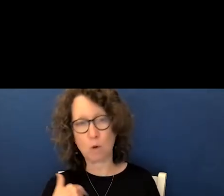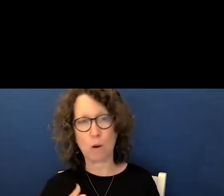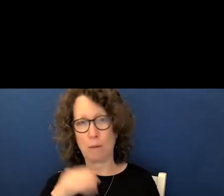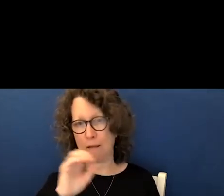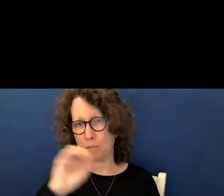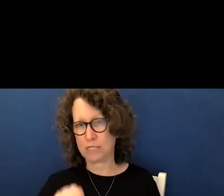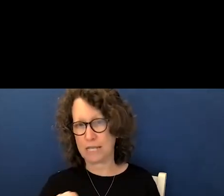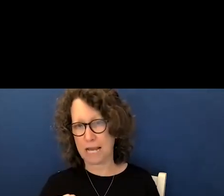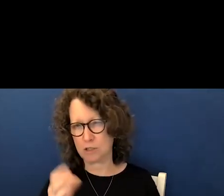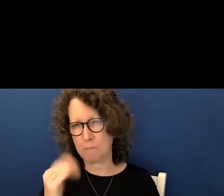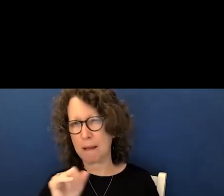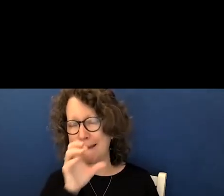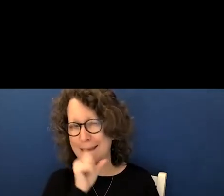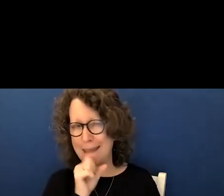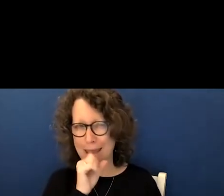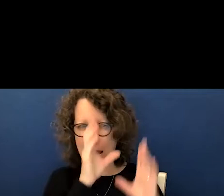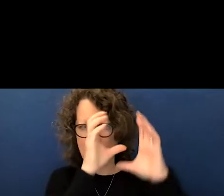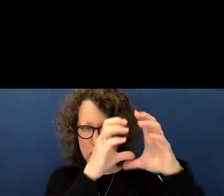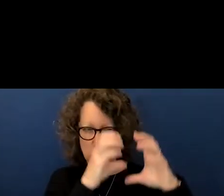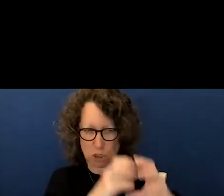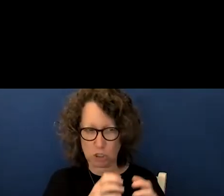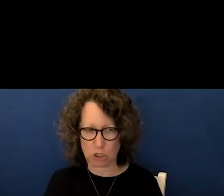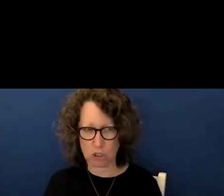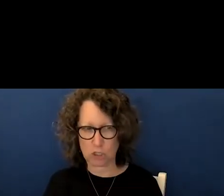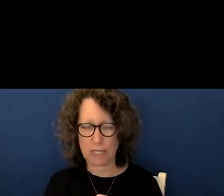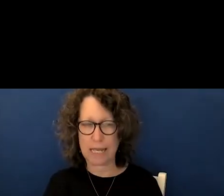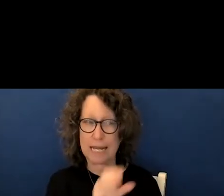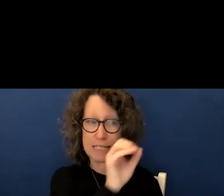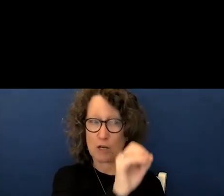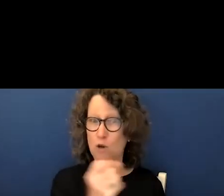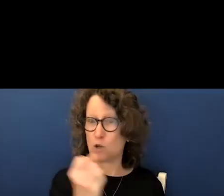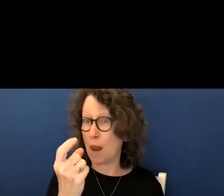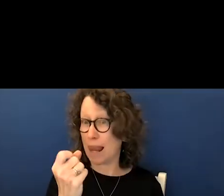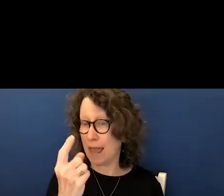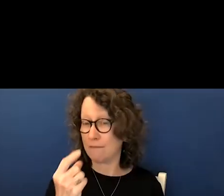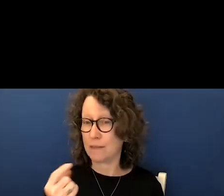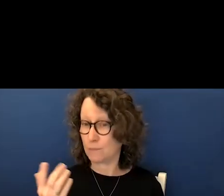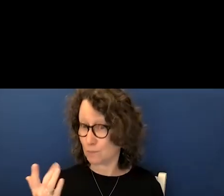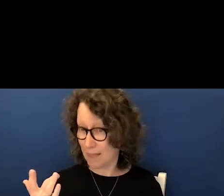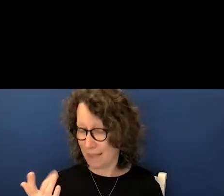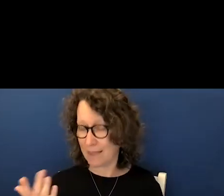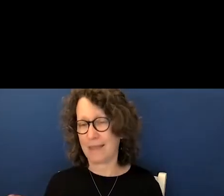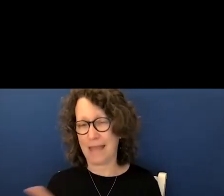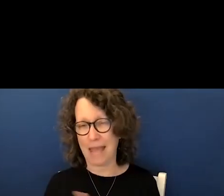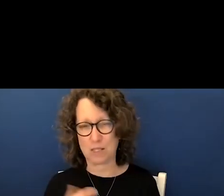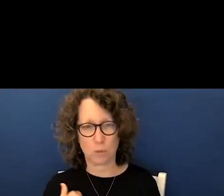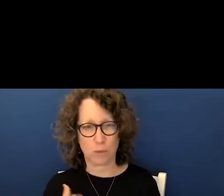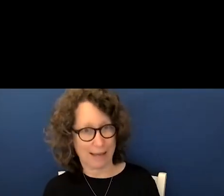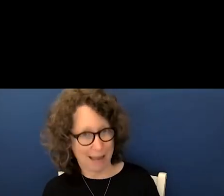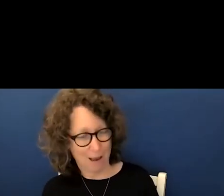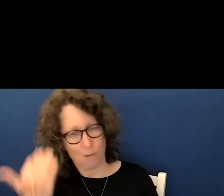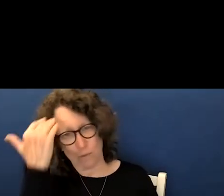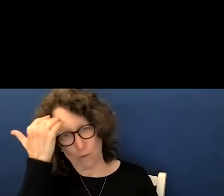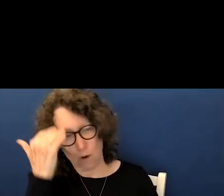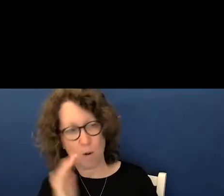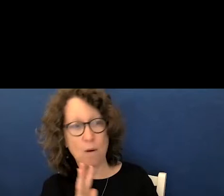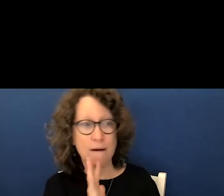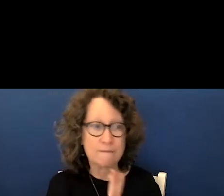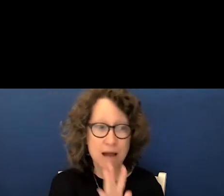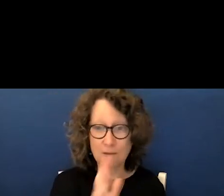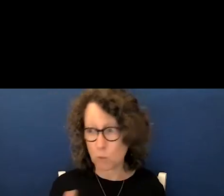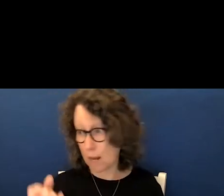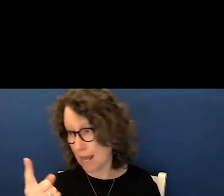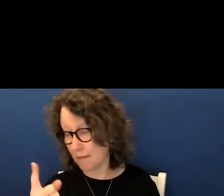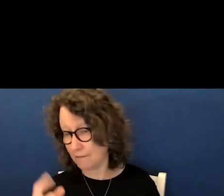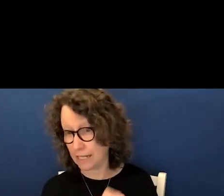vaccinated by age in the 0 to 11 age group because as we all know 5 to 11